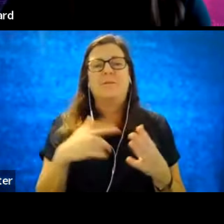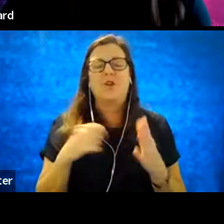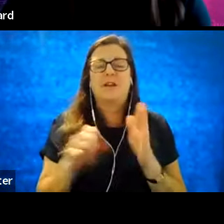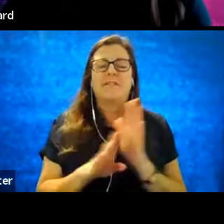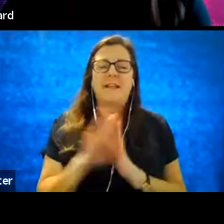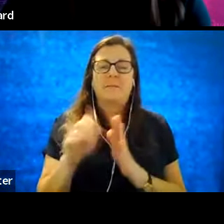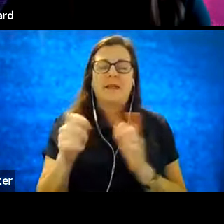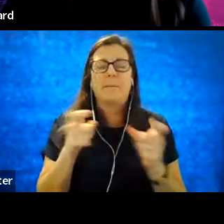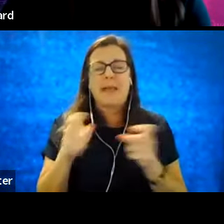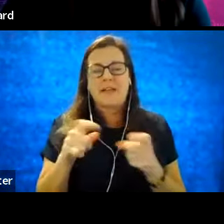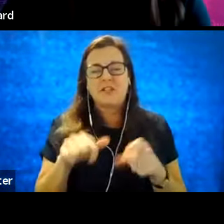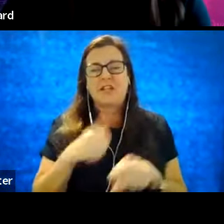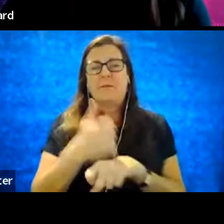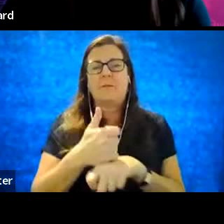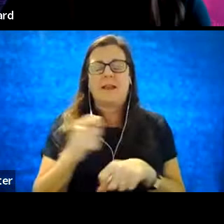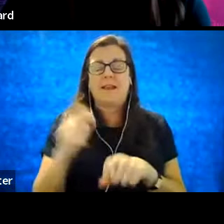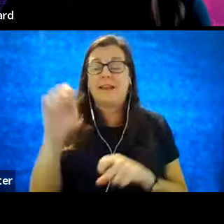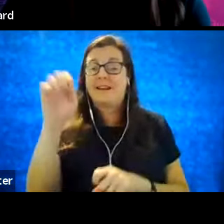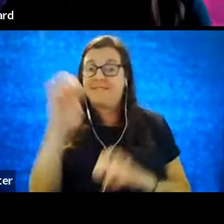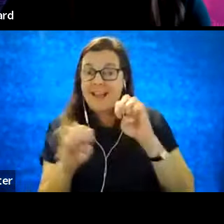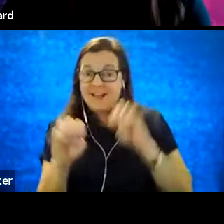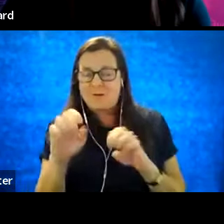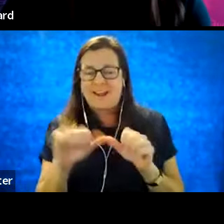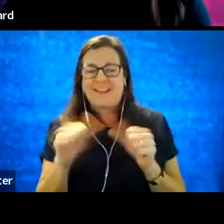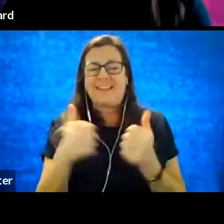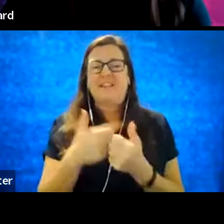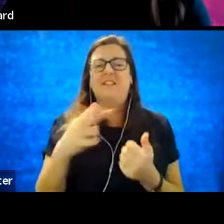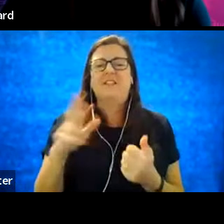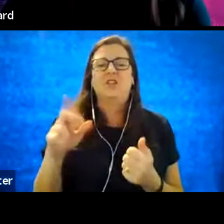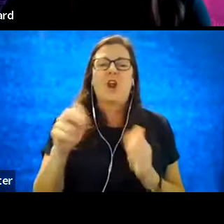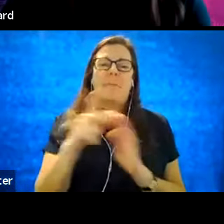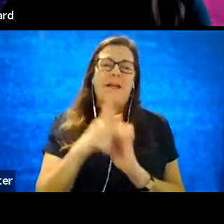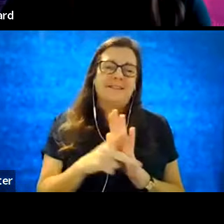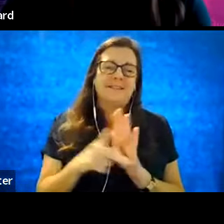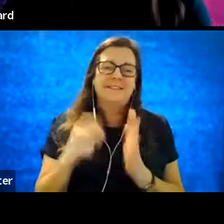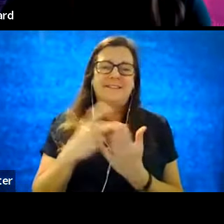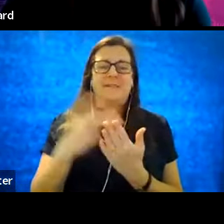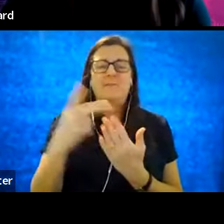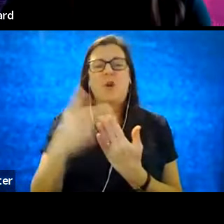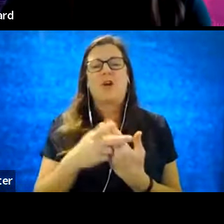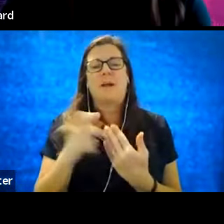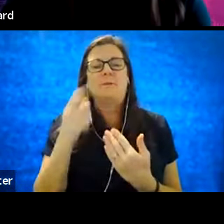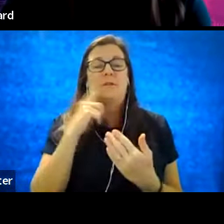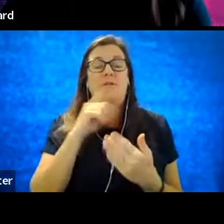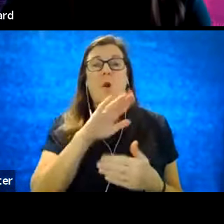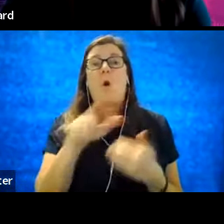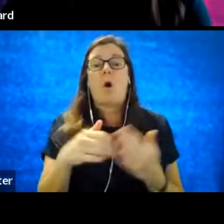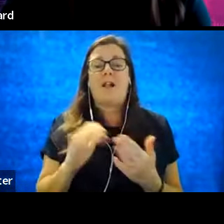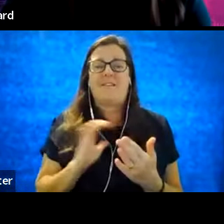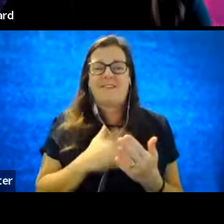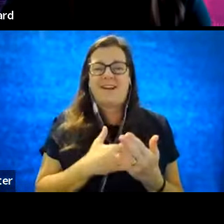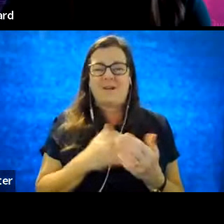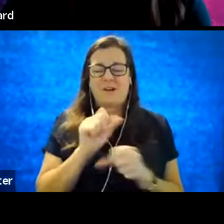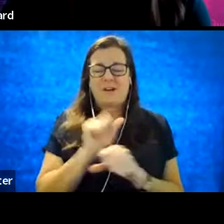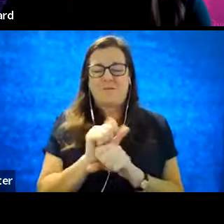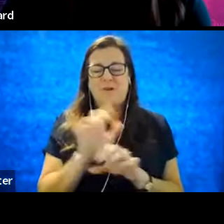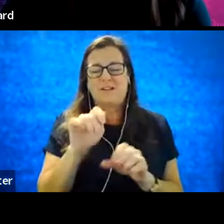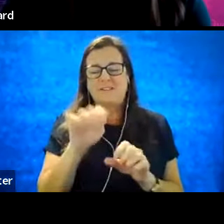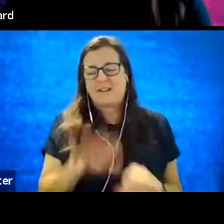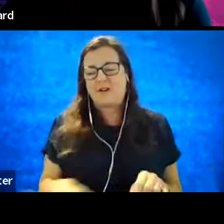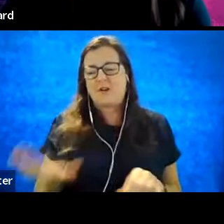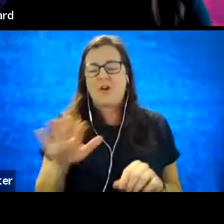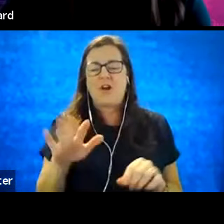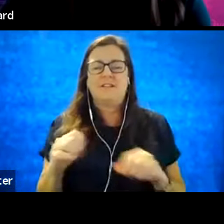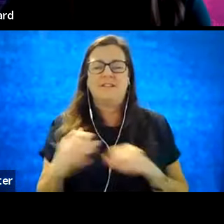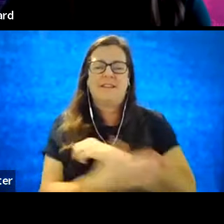managing, implementing, and evaluating the agency's HR policies and programs for all of our employees across this wonderful